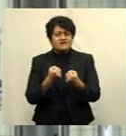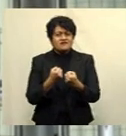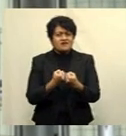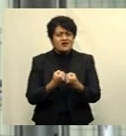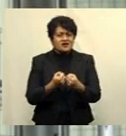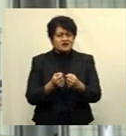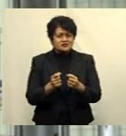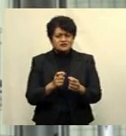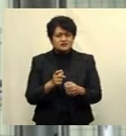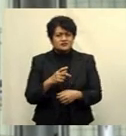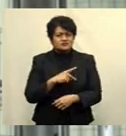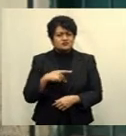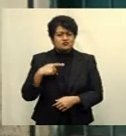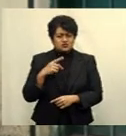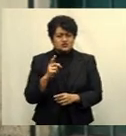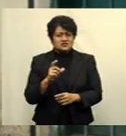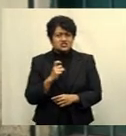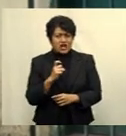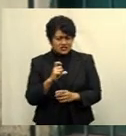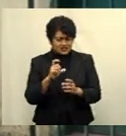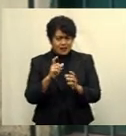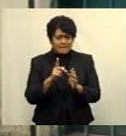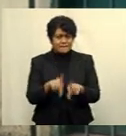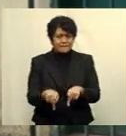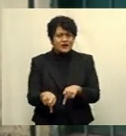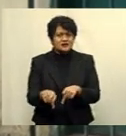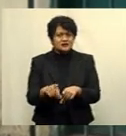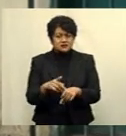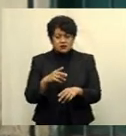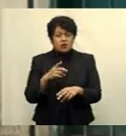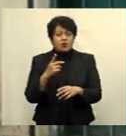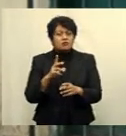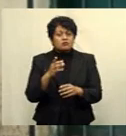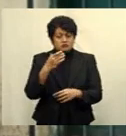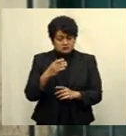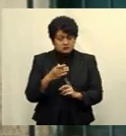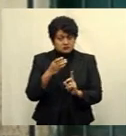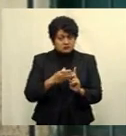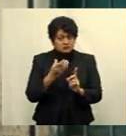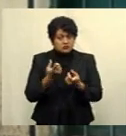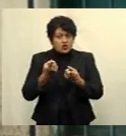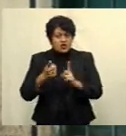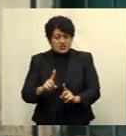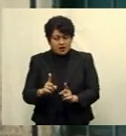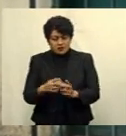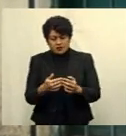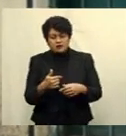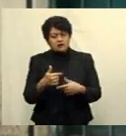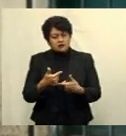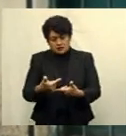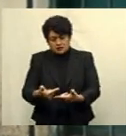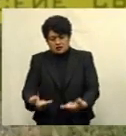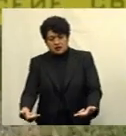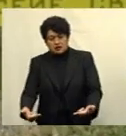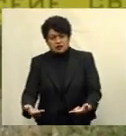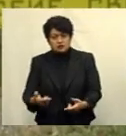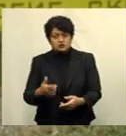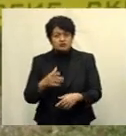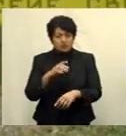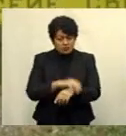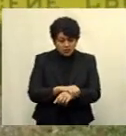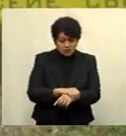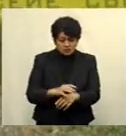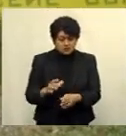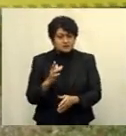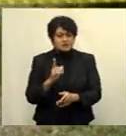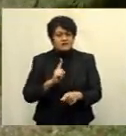group of people drinking alcohol. The victim was found lying unconscious with visible injuries. Officers rushed him to the Nandy